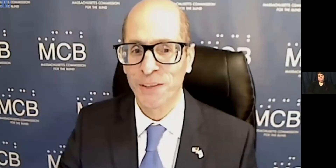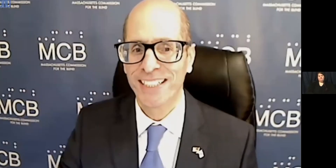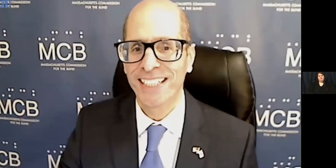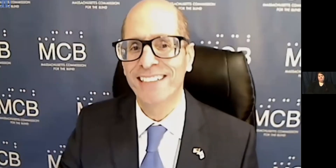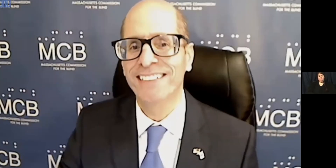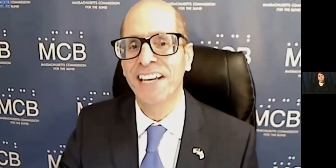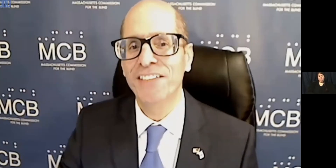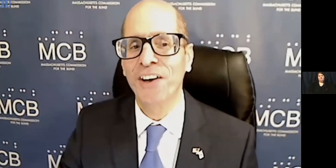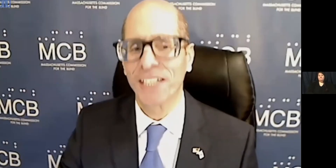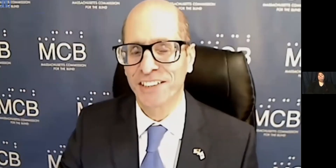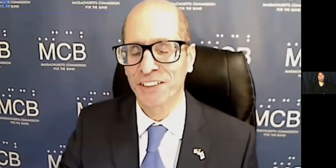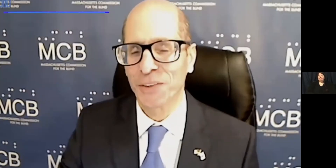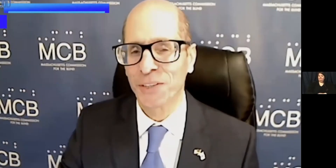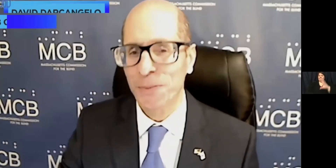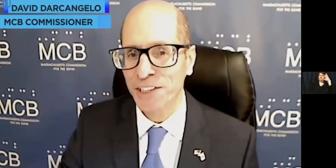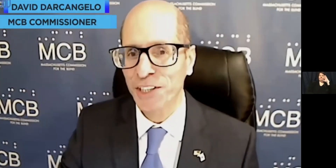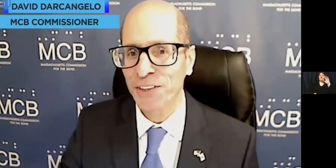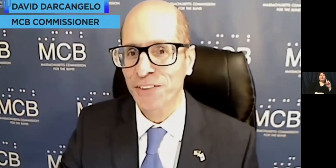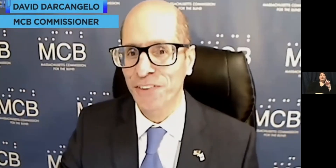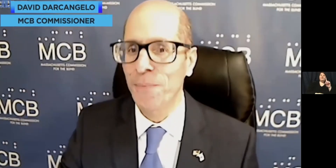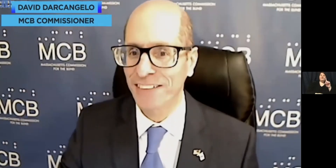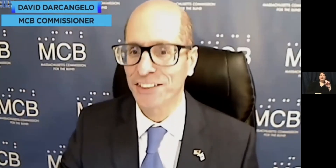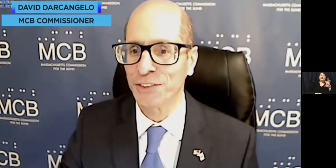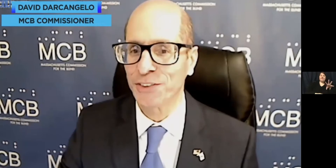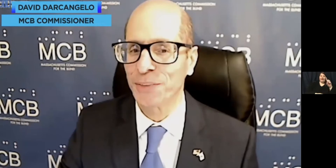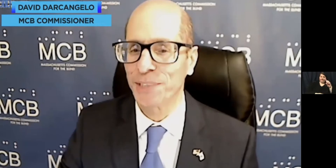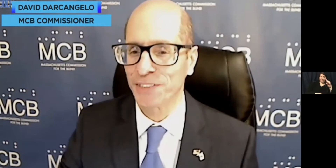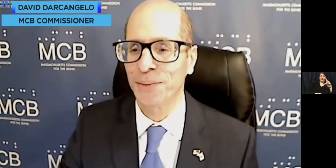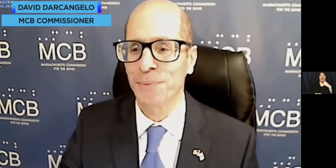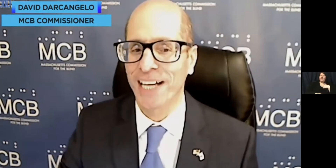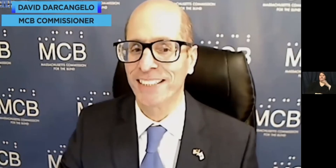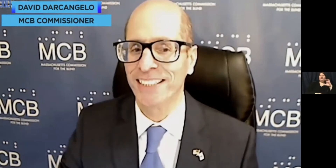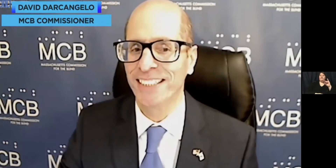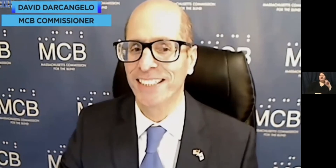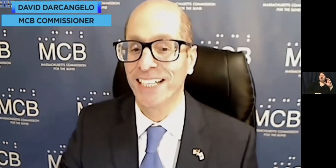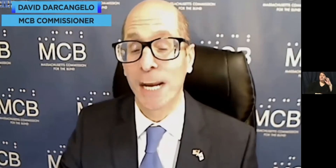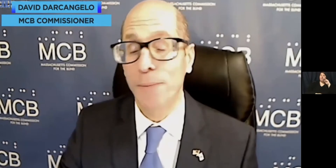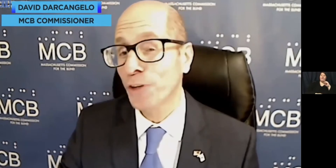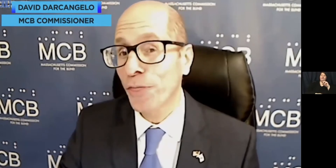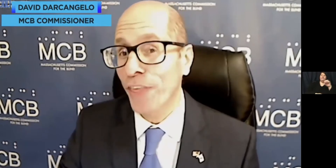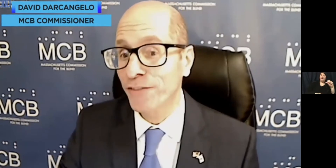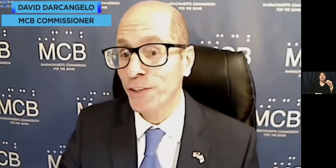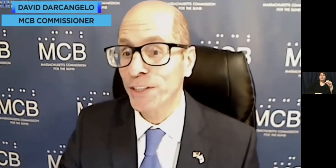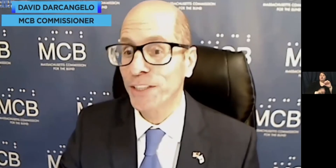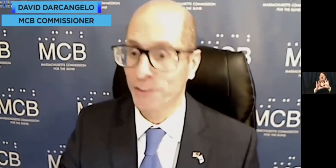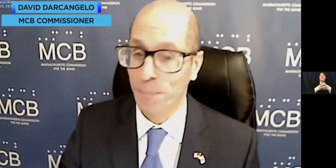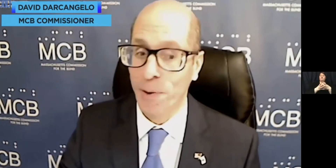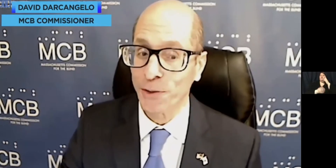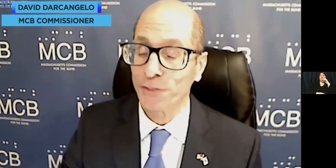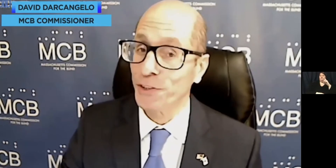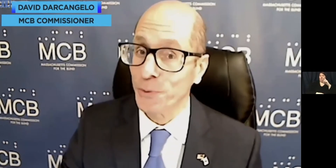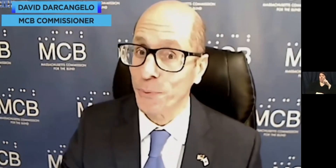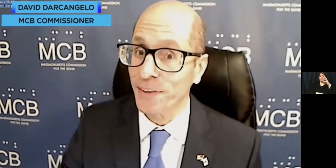Hello, it's David D'Arcangelo, Commissioner for the Massachusetts Commission for the Water. And I'm so thankful